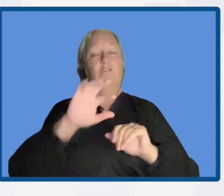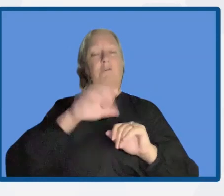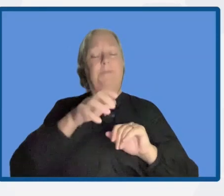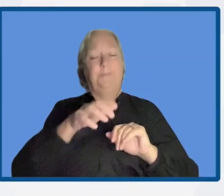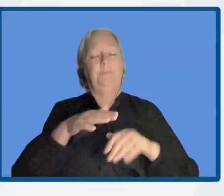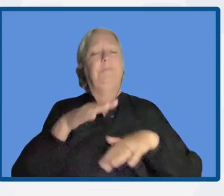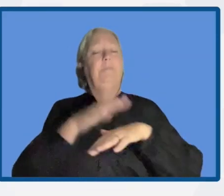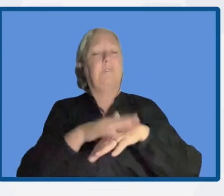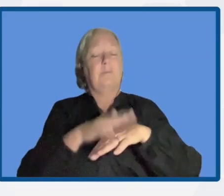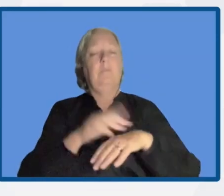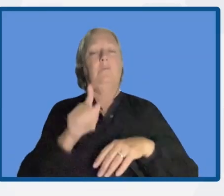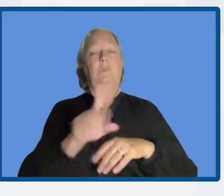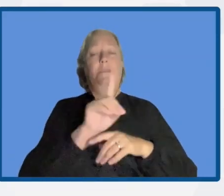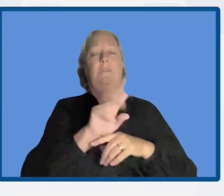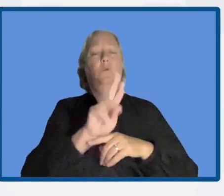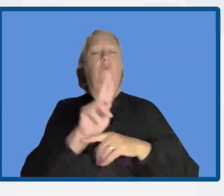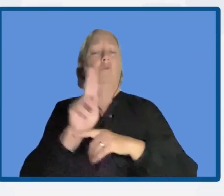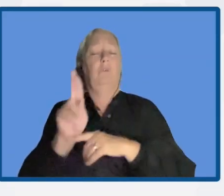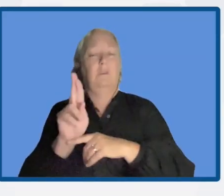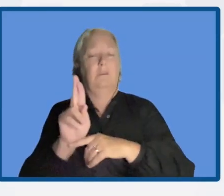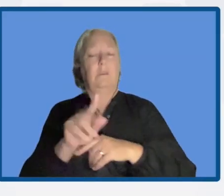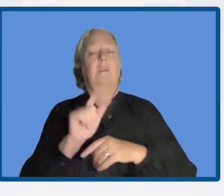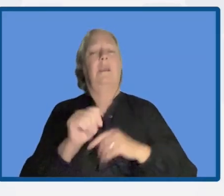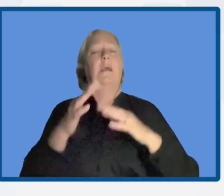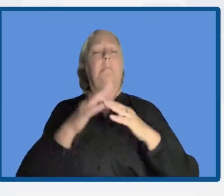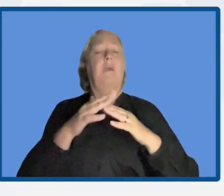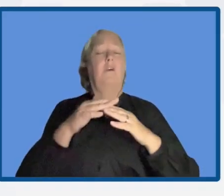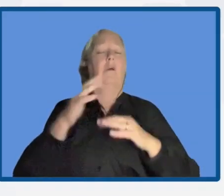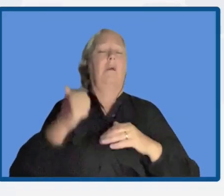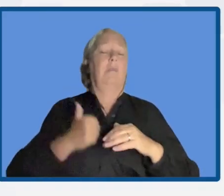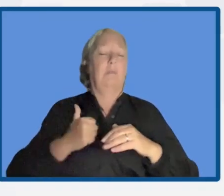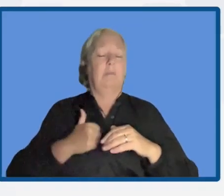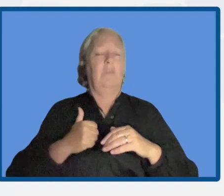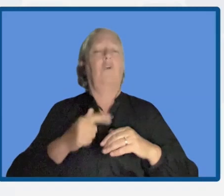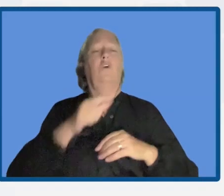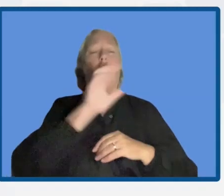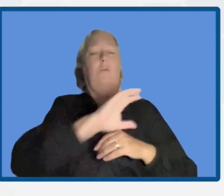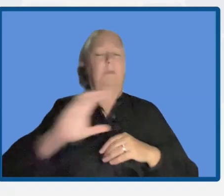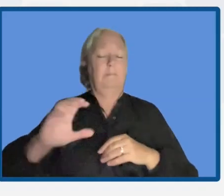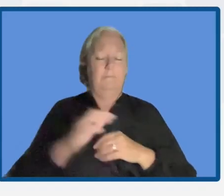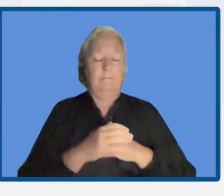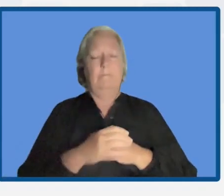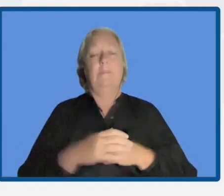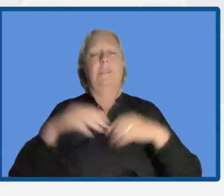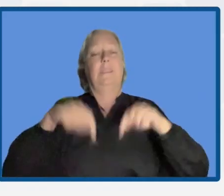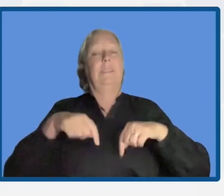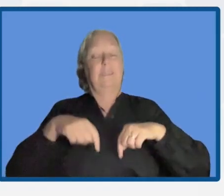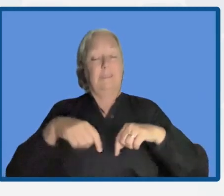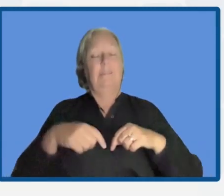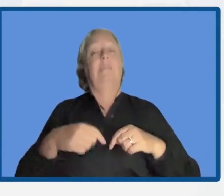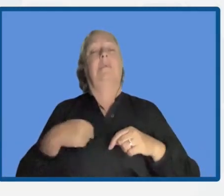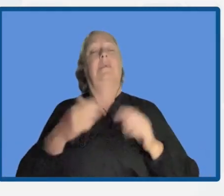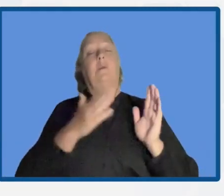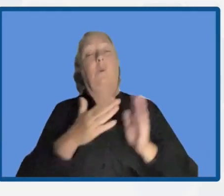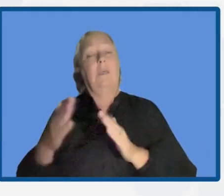risk reduction in the Americas and the Caribbean. This session has been organized by the United